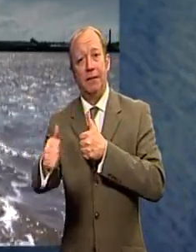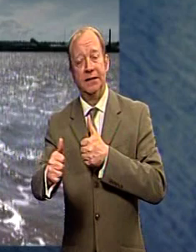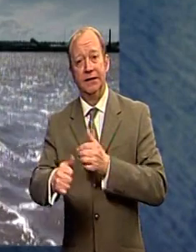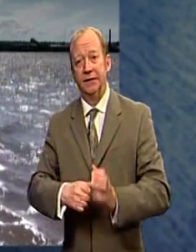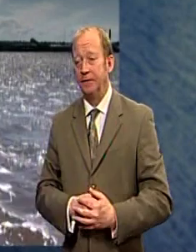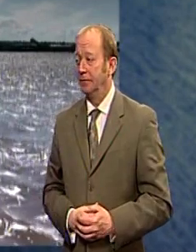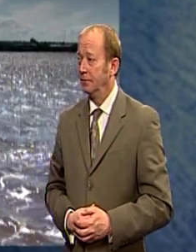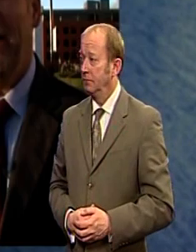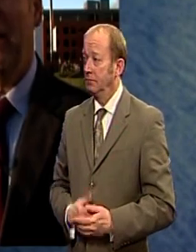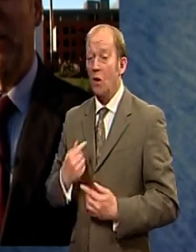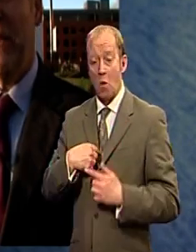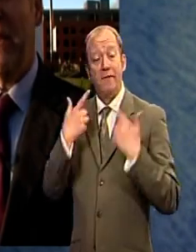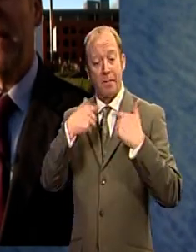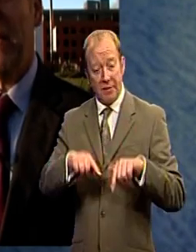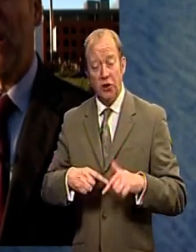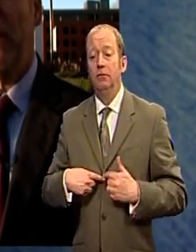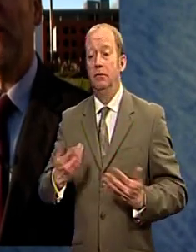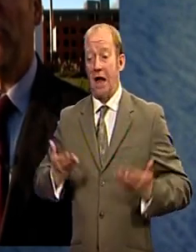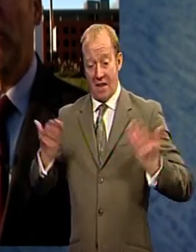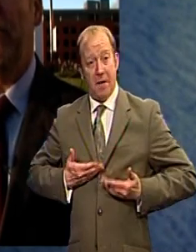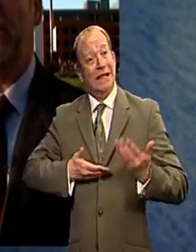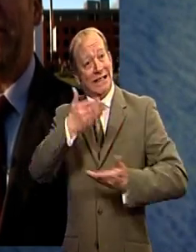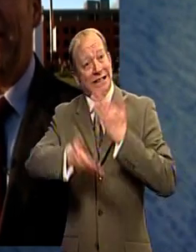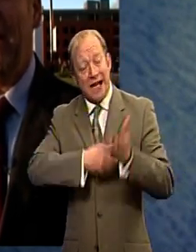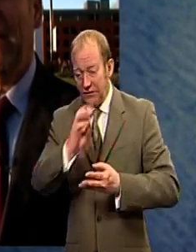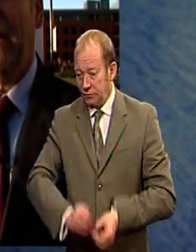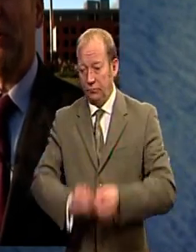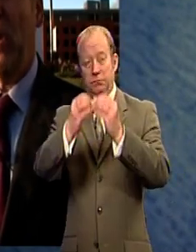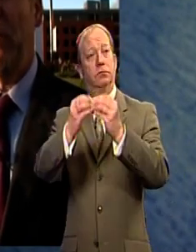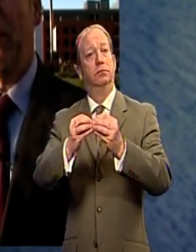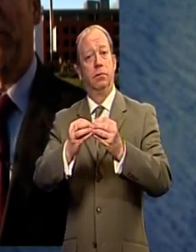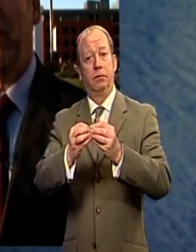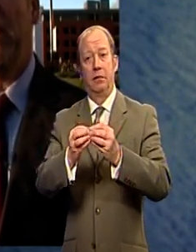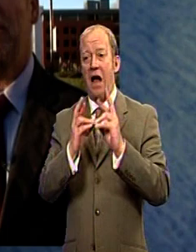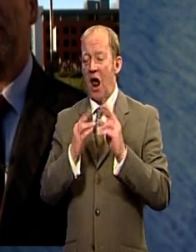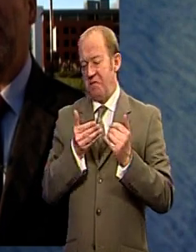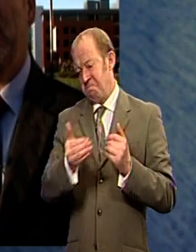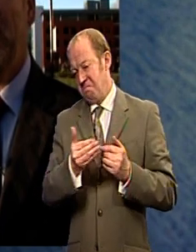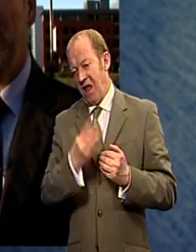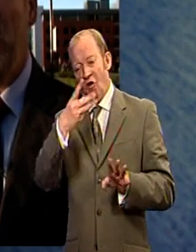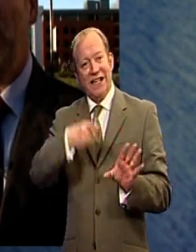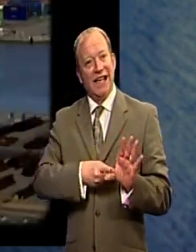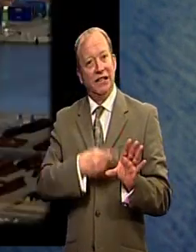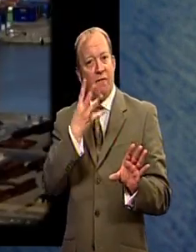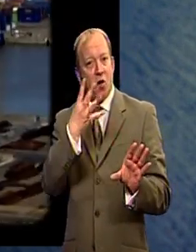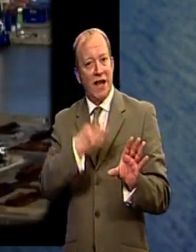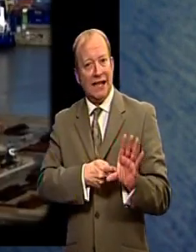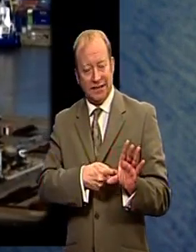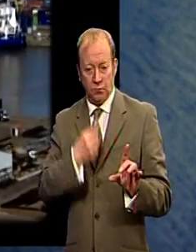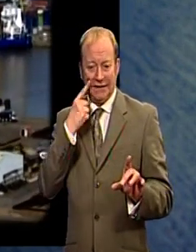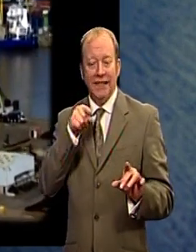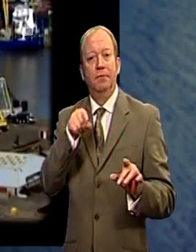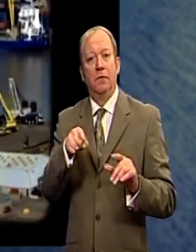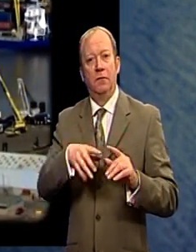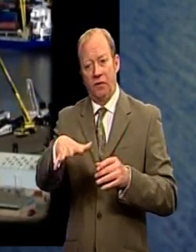We have the permission to do it. The business case is now being drawn up for it. And I would hope that within the next three or four years we'll actually see the